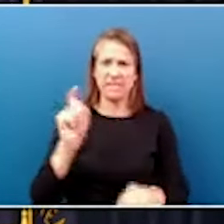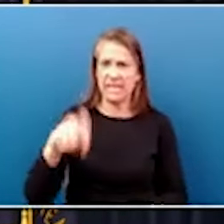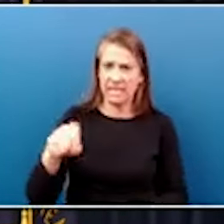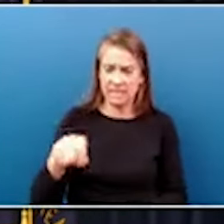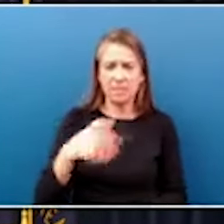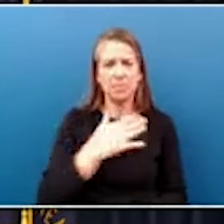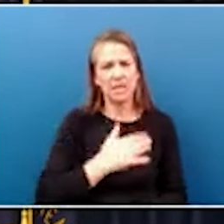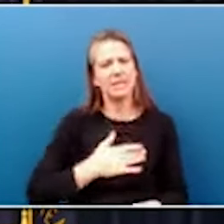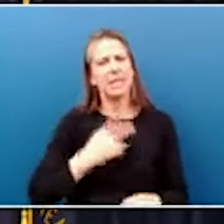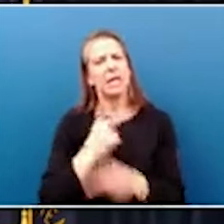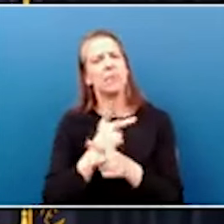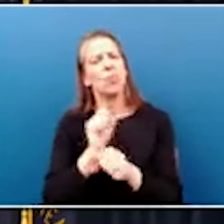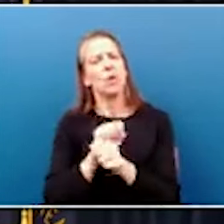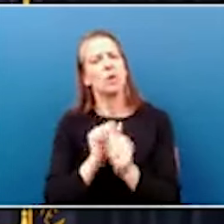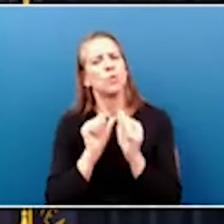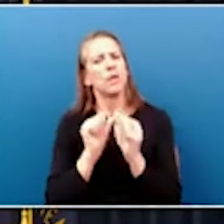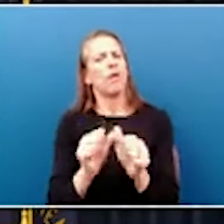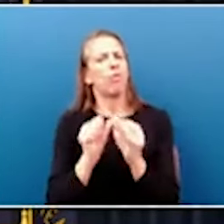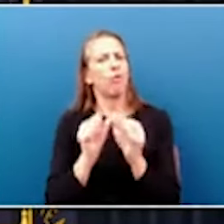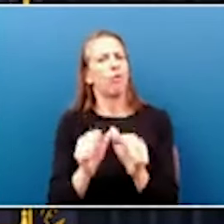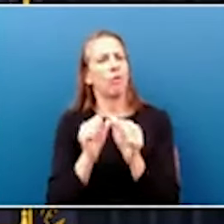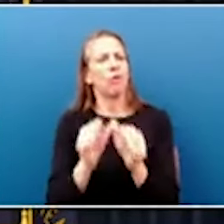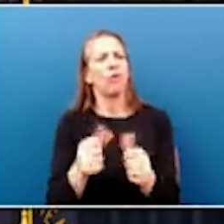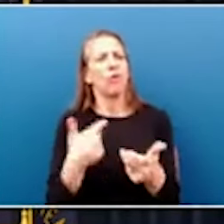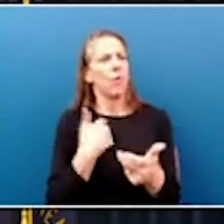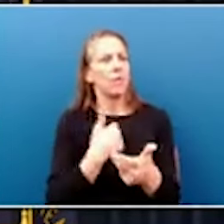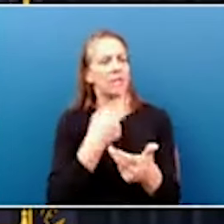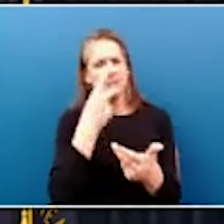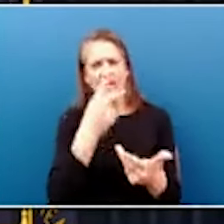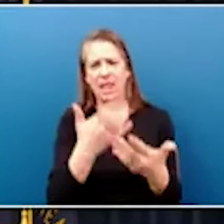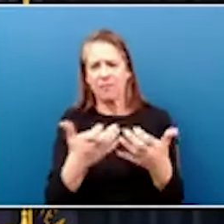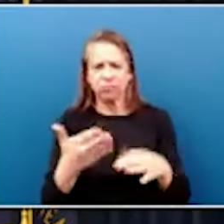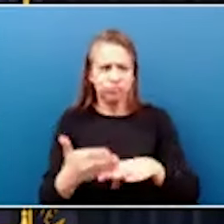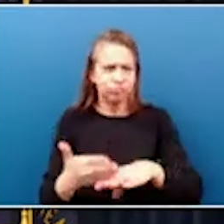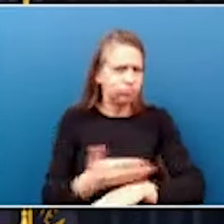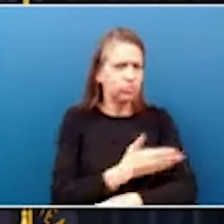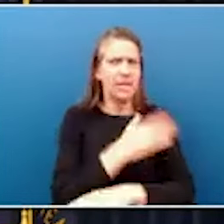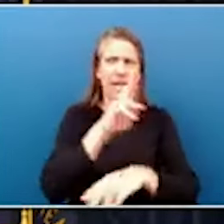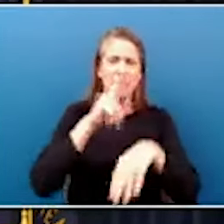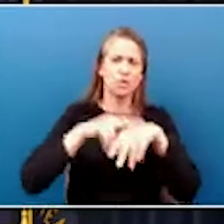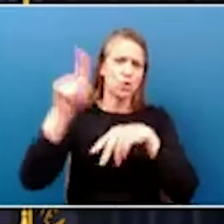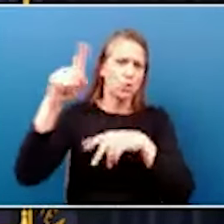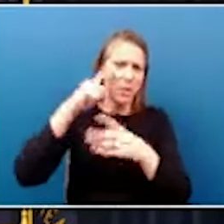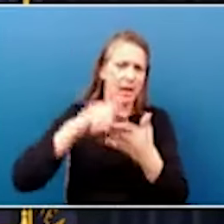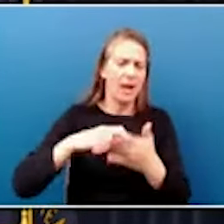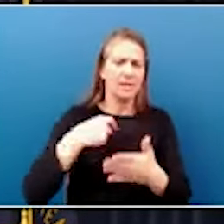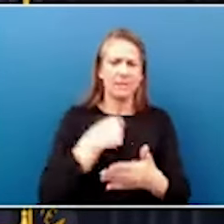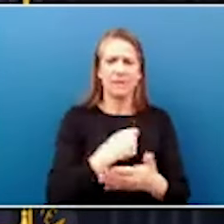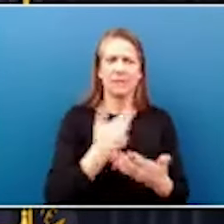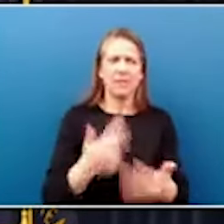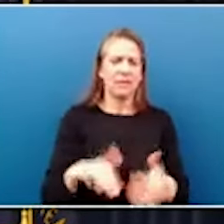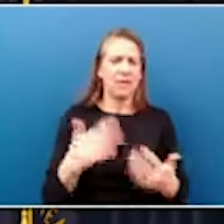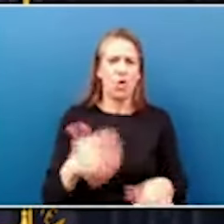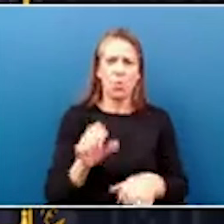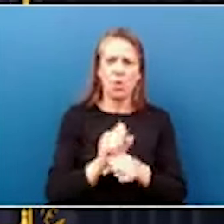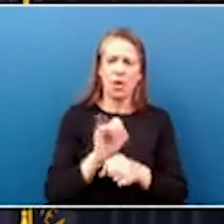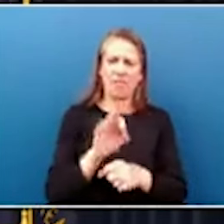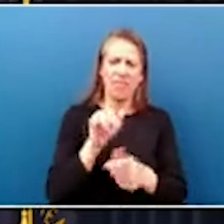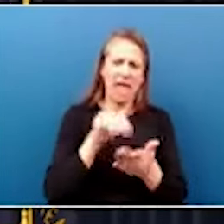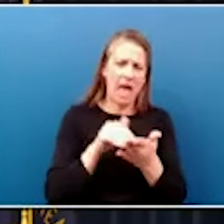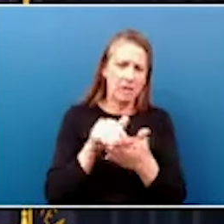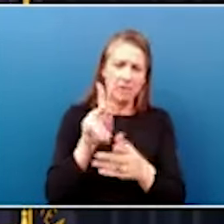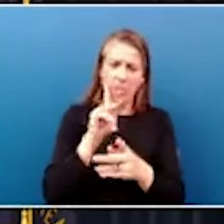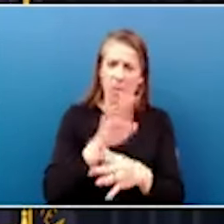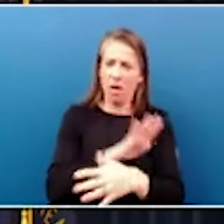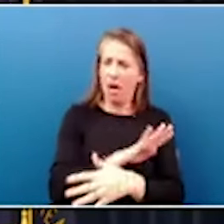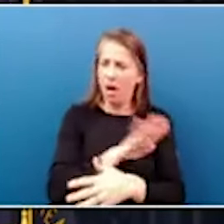together. We are seeing real progress, national recognition, and that's the work of thousands of people across the Commonwealth that have been doing this for